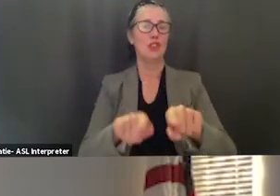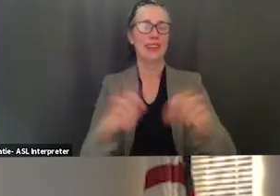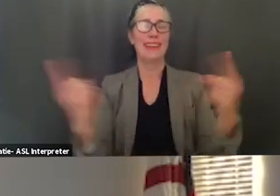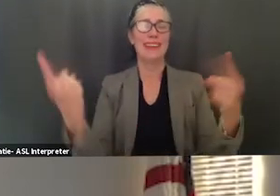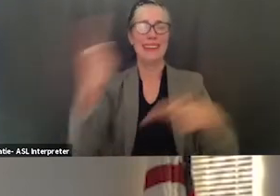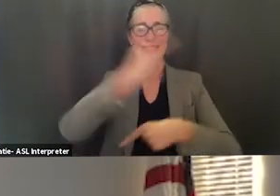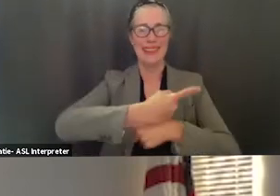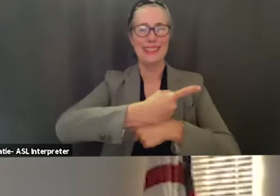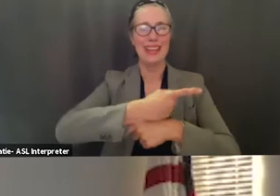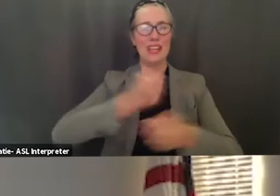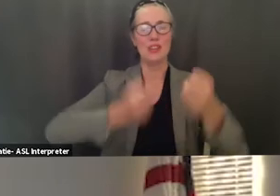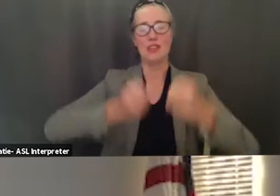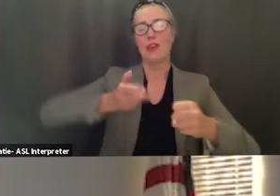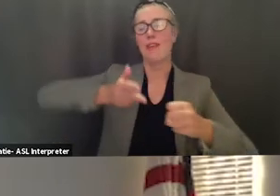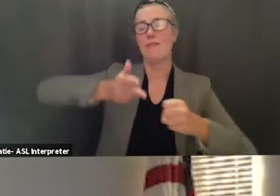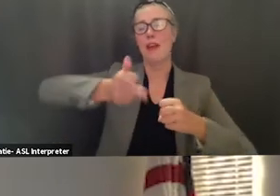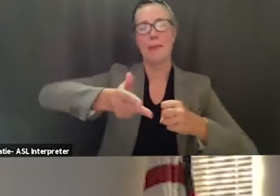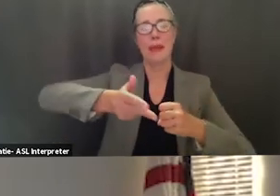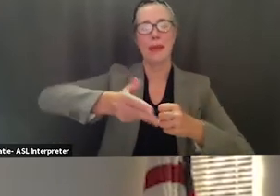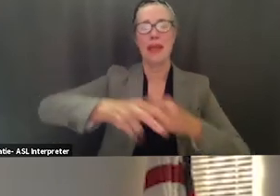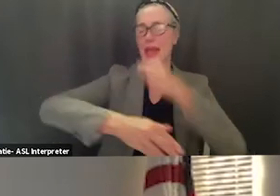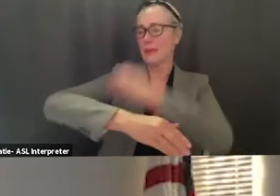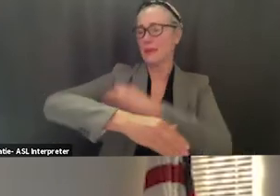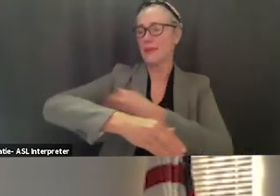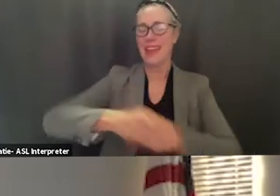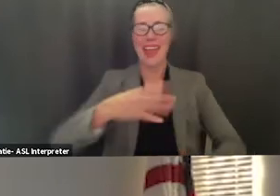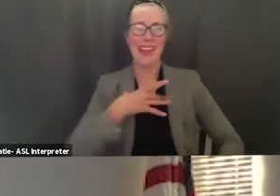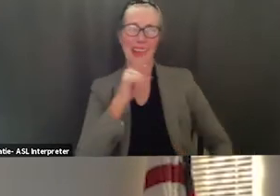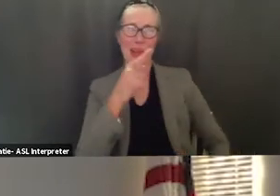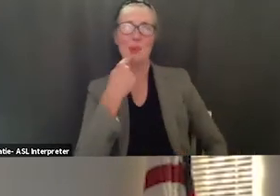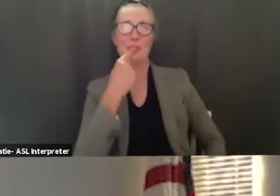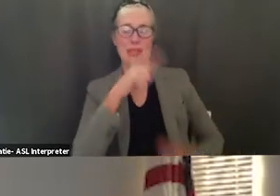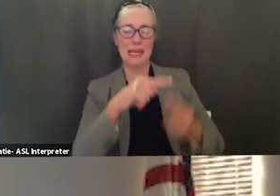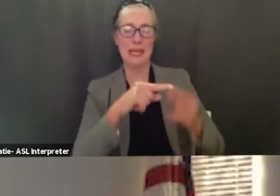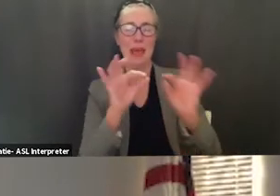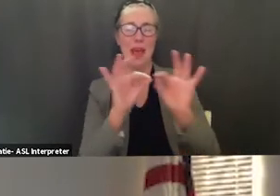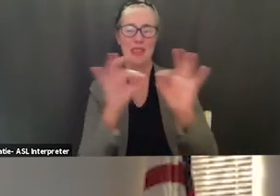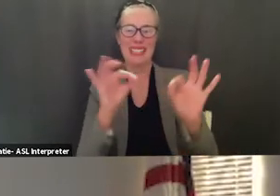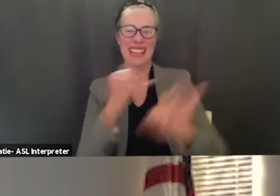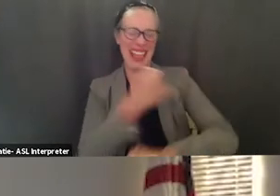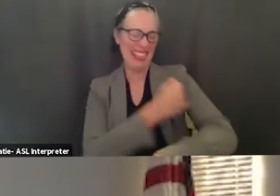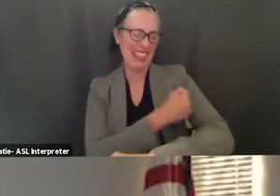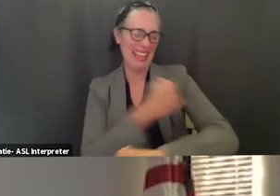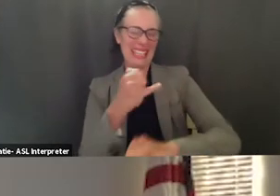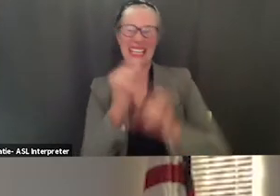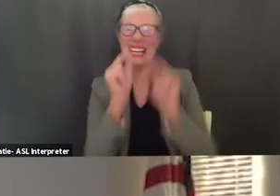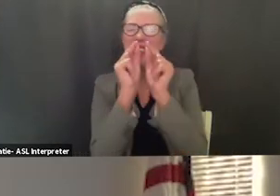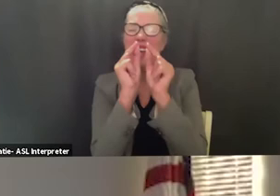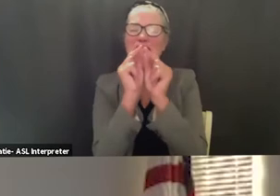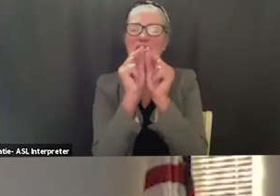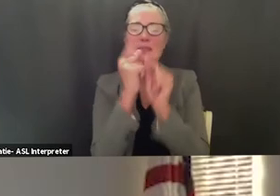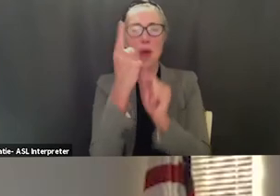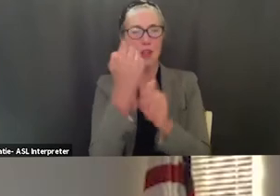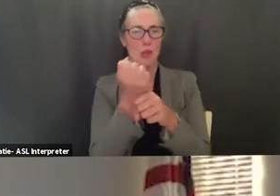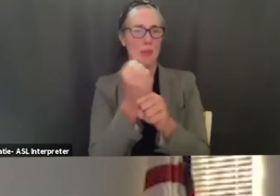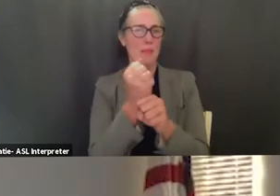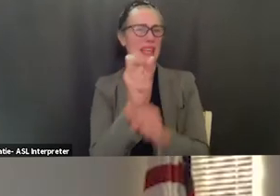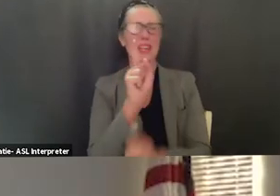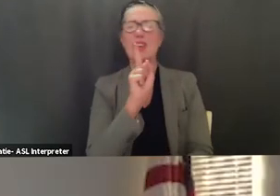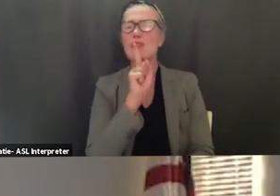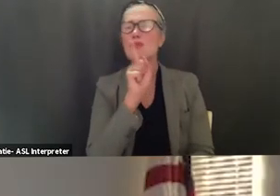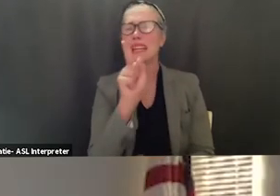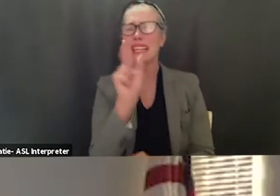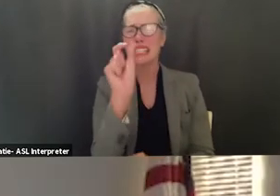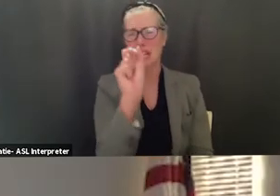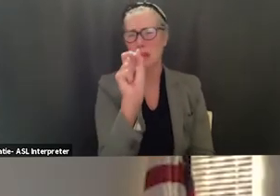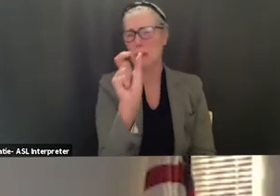also i love your comment about the needles miss sims moden because the vaccination needle is the smallest one made it you barely feel